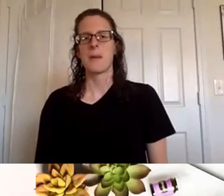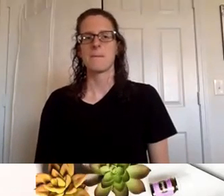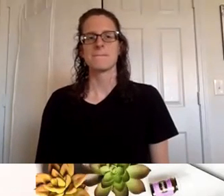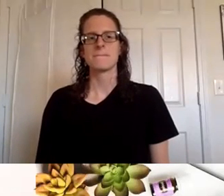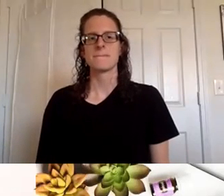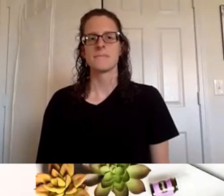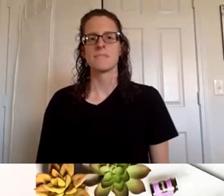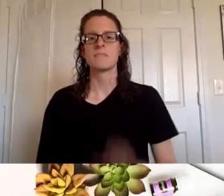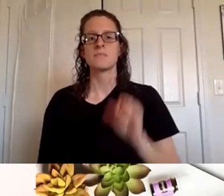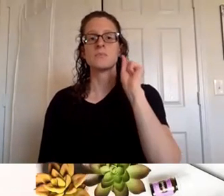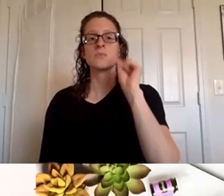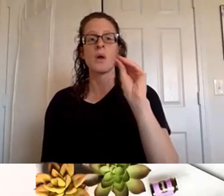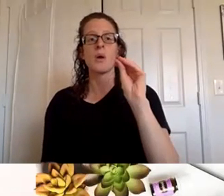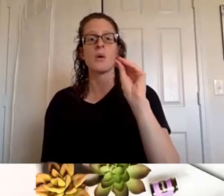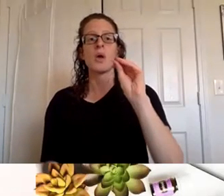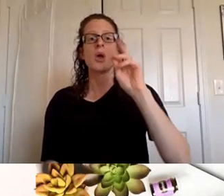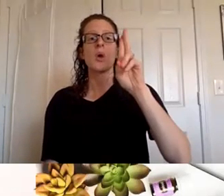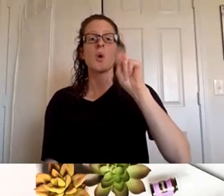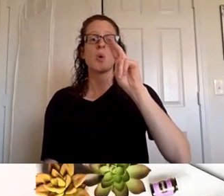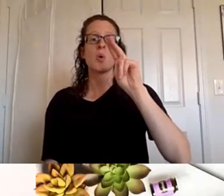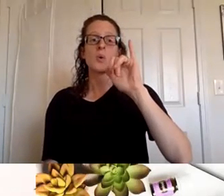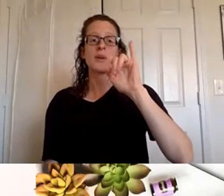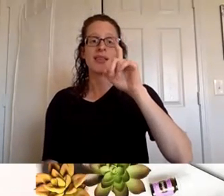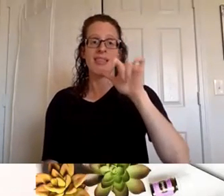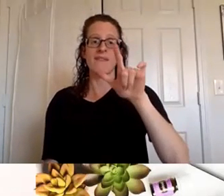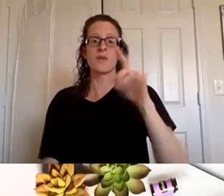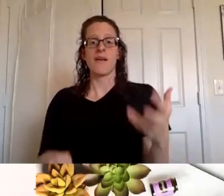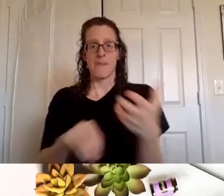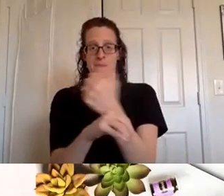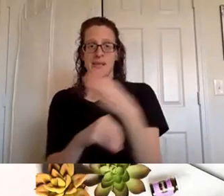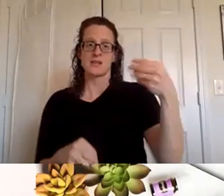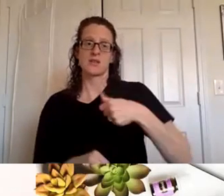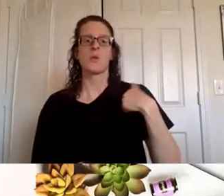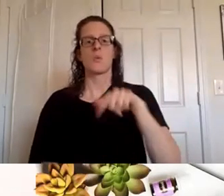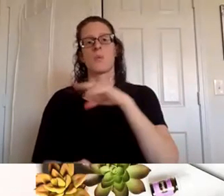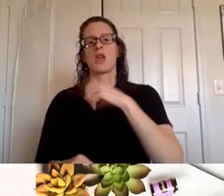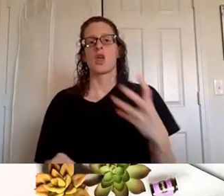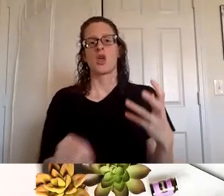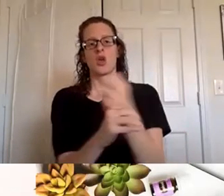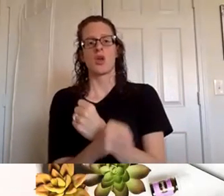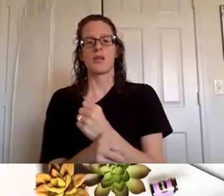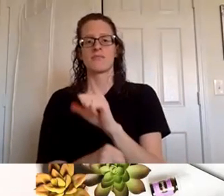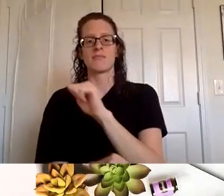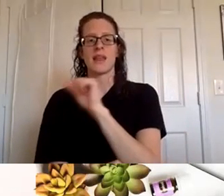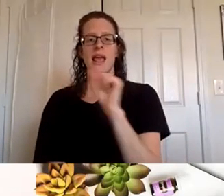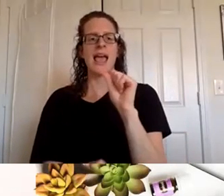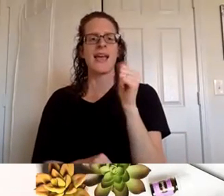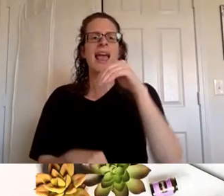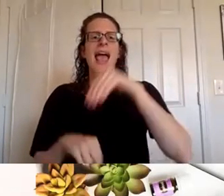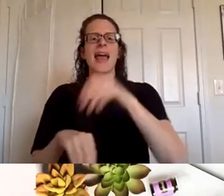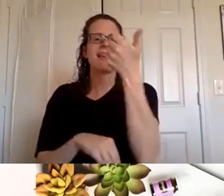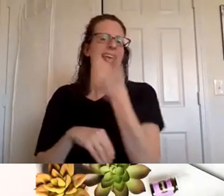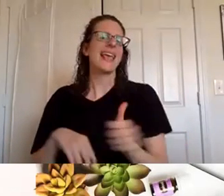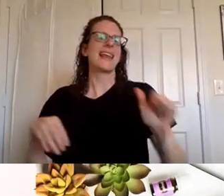unilevel commissions um these are commissions that we earn um as um at any rank we earn